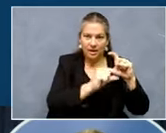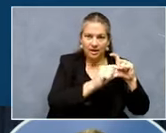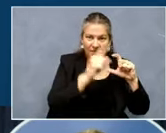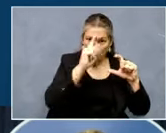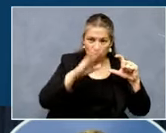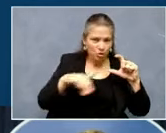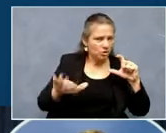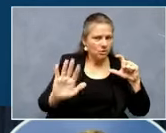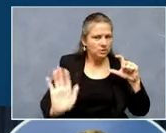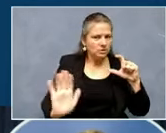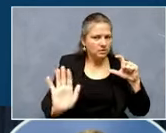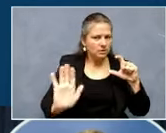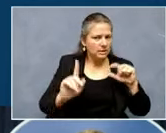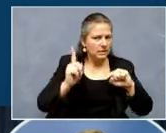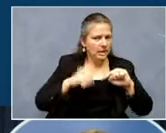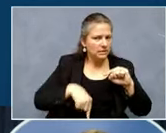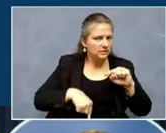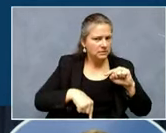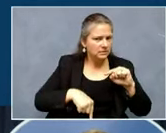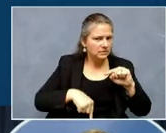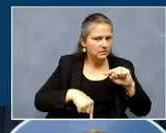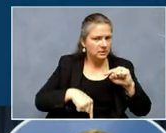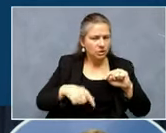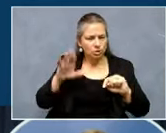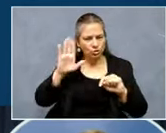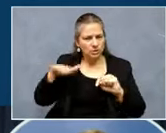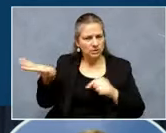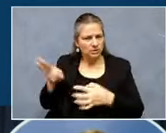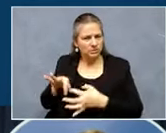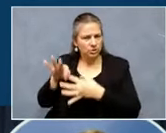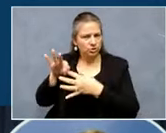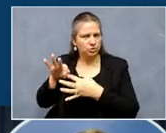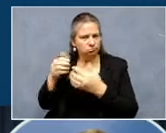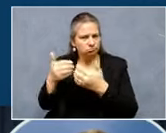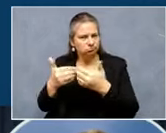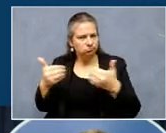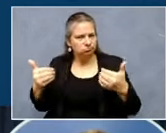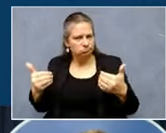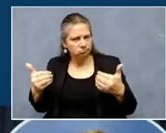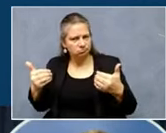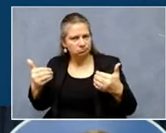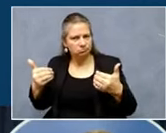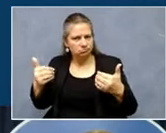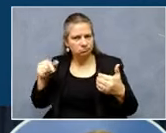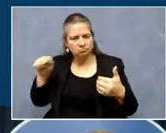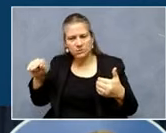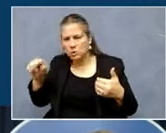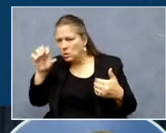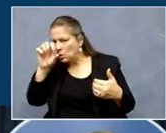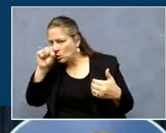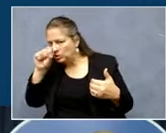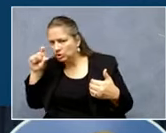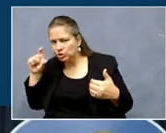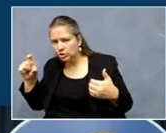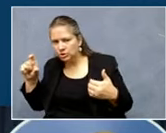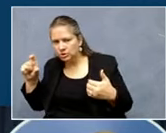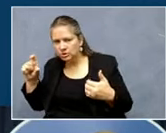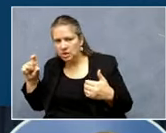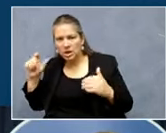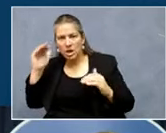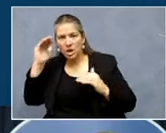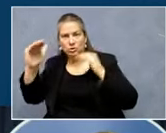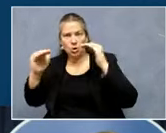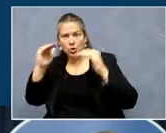a vaccine. The kids are going to be, I believe, in the orange vials, whereas the parents are in the purple.